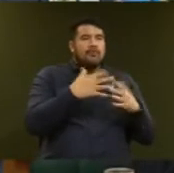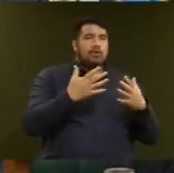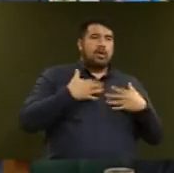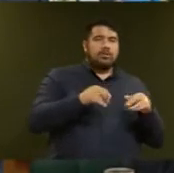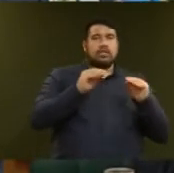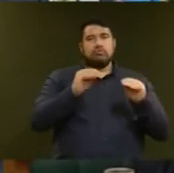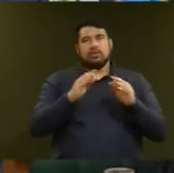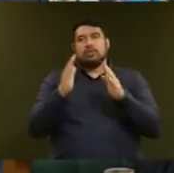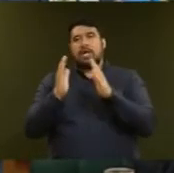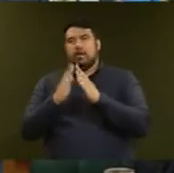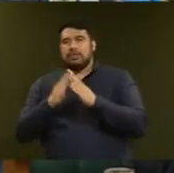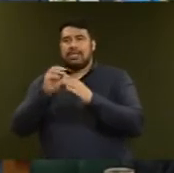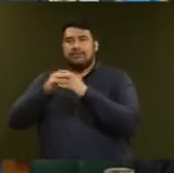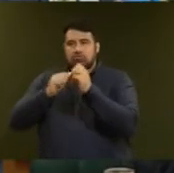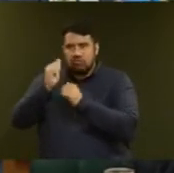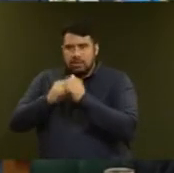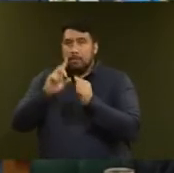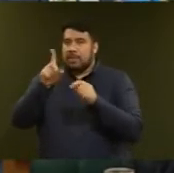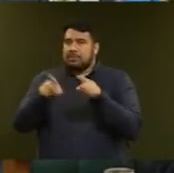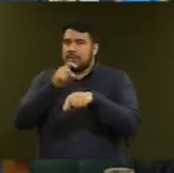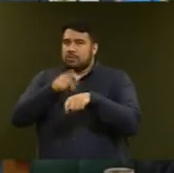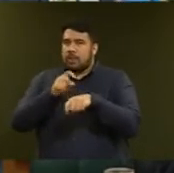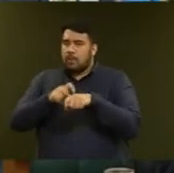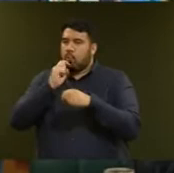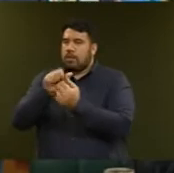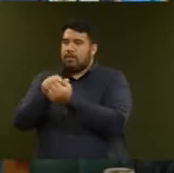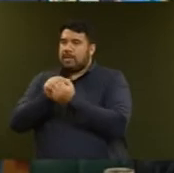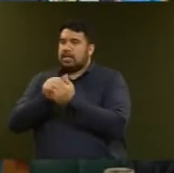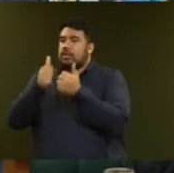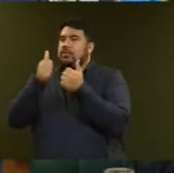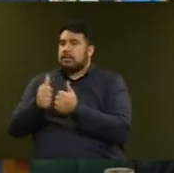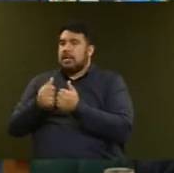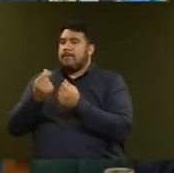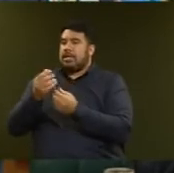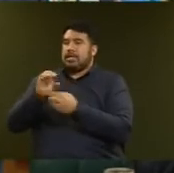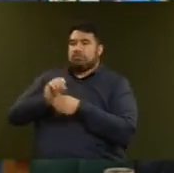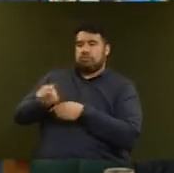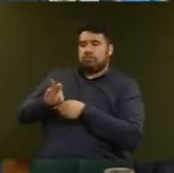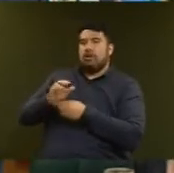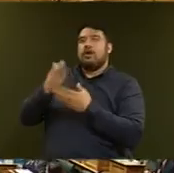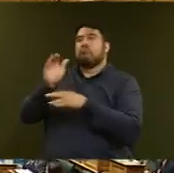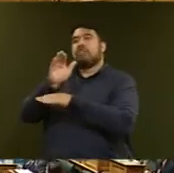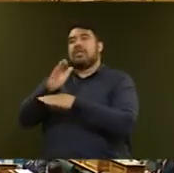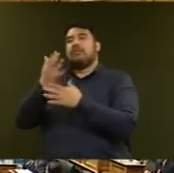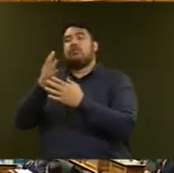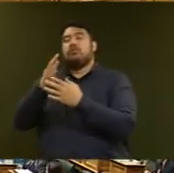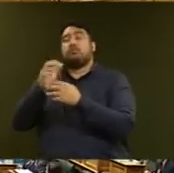housing and infrastructure while maintaining the fiscal capacity to buffer the economy from any future shocks.